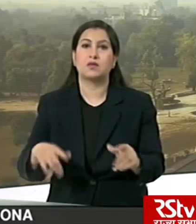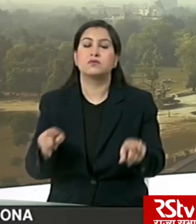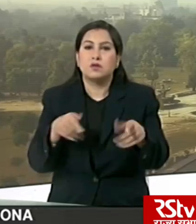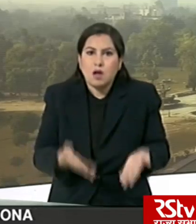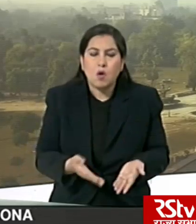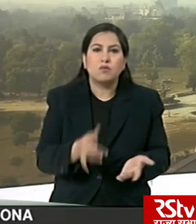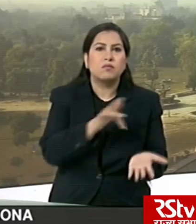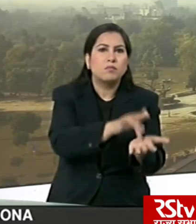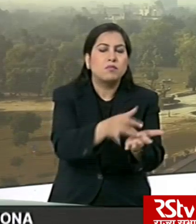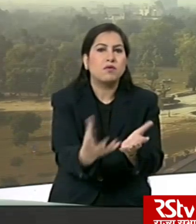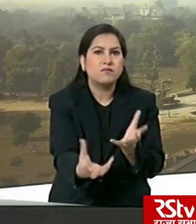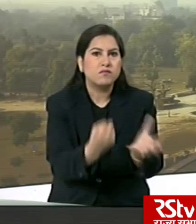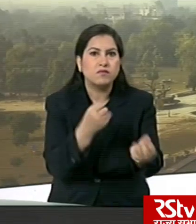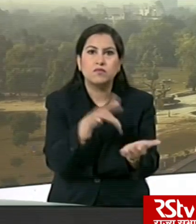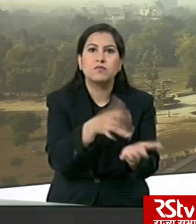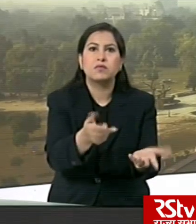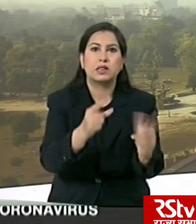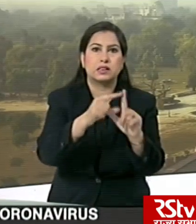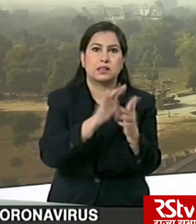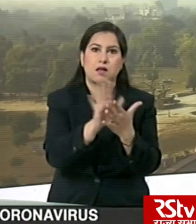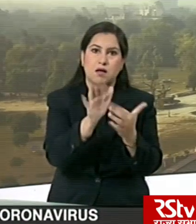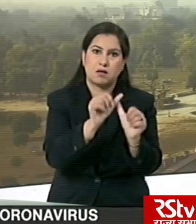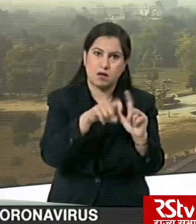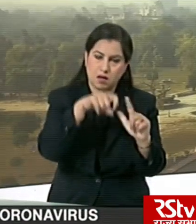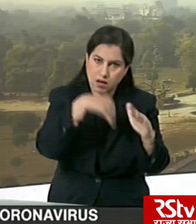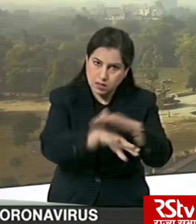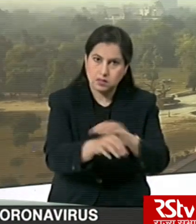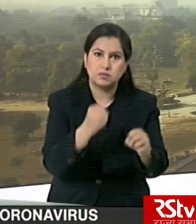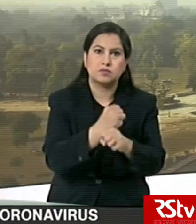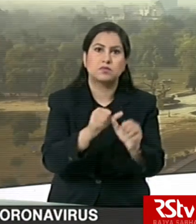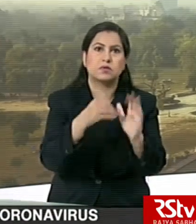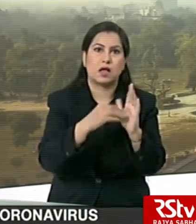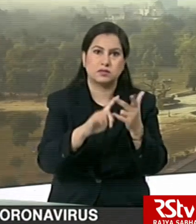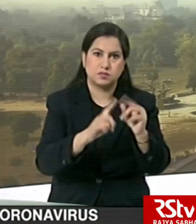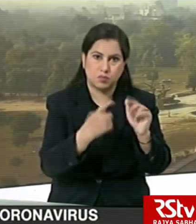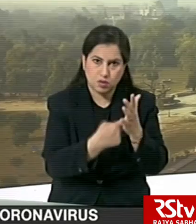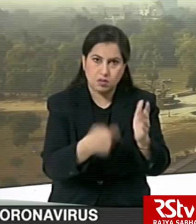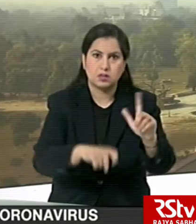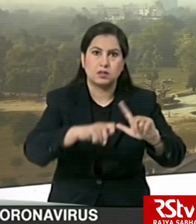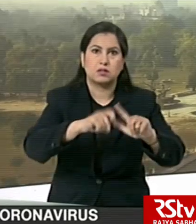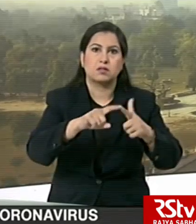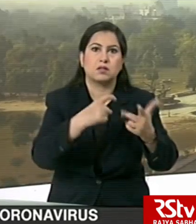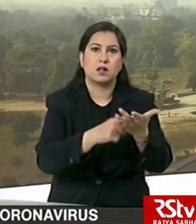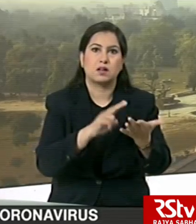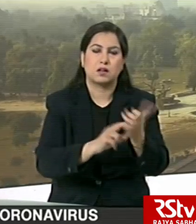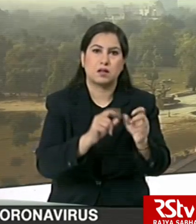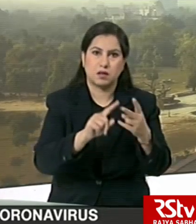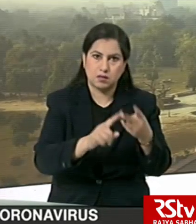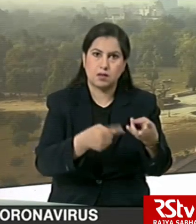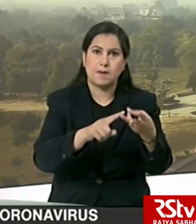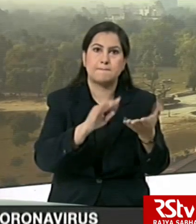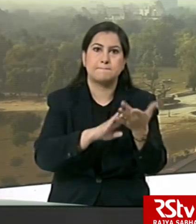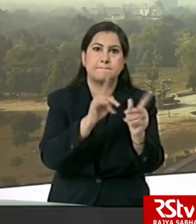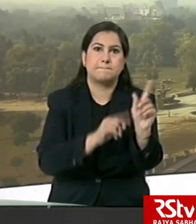new cases were reported from Dhaka and Ryan Ganj. Gazipur, Karnia Ganj and Maiman Singh have also